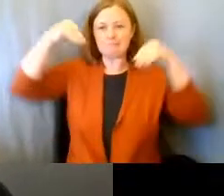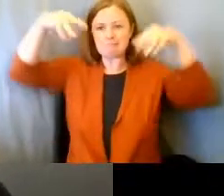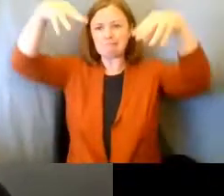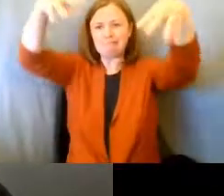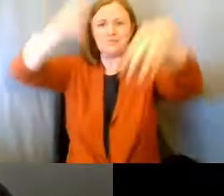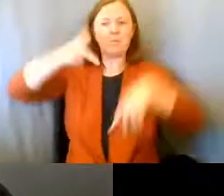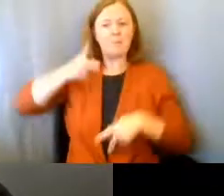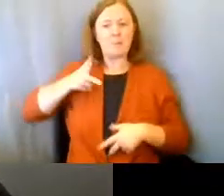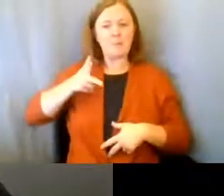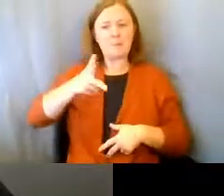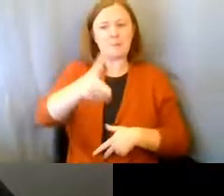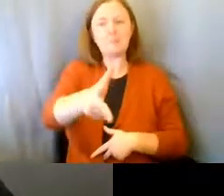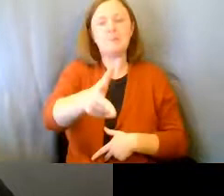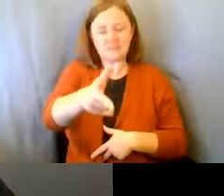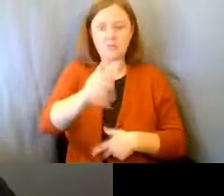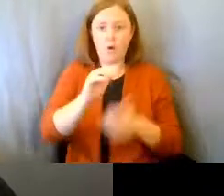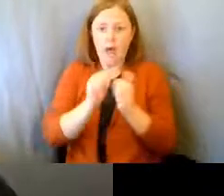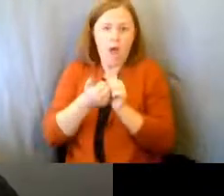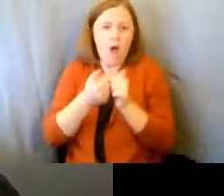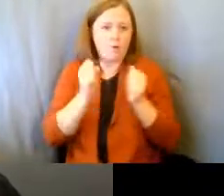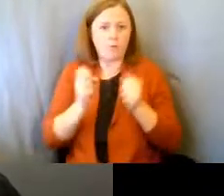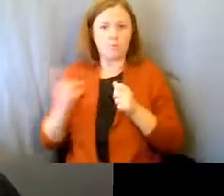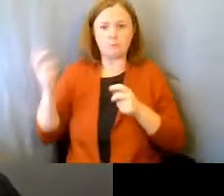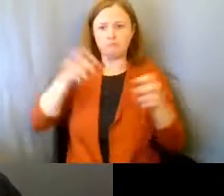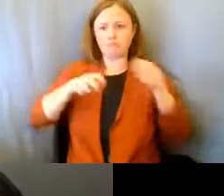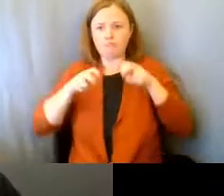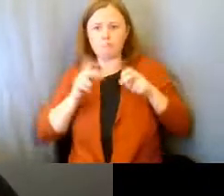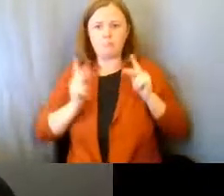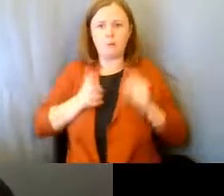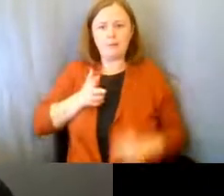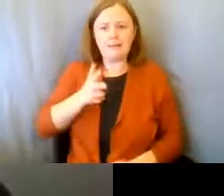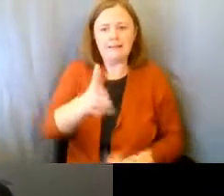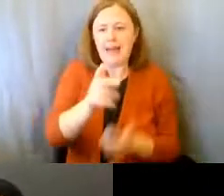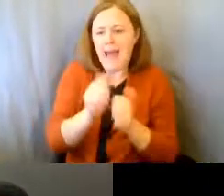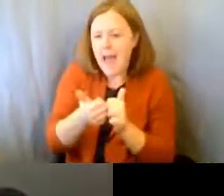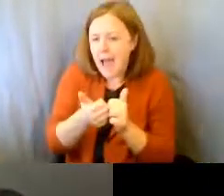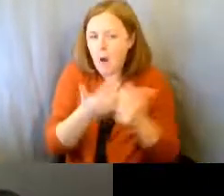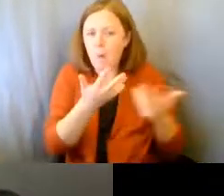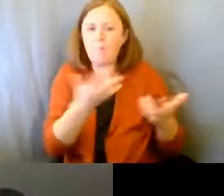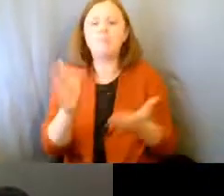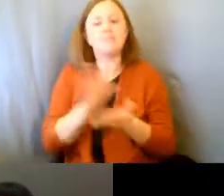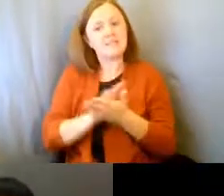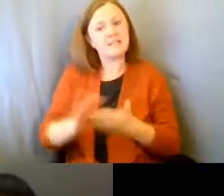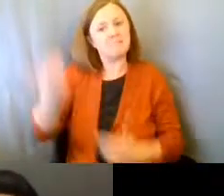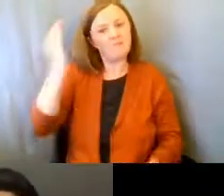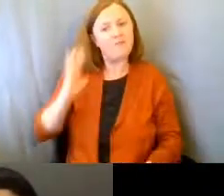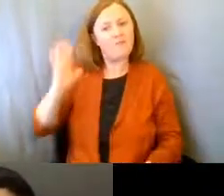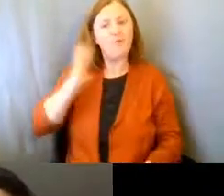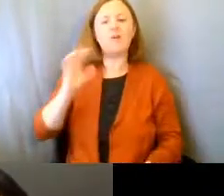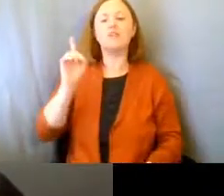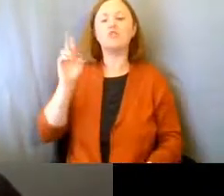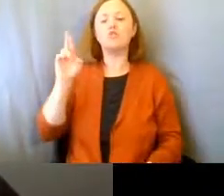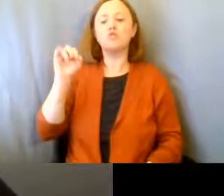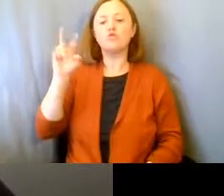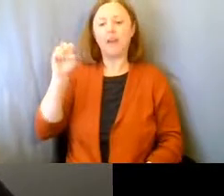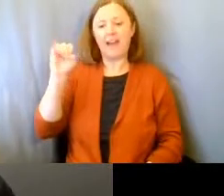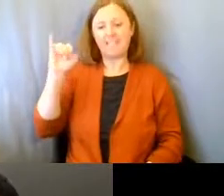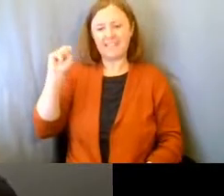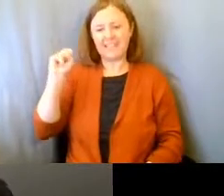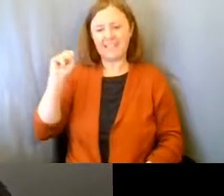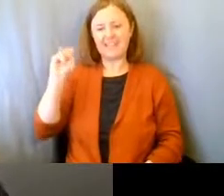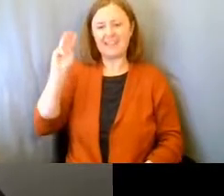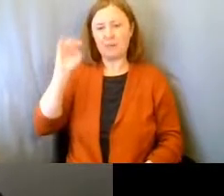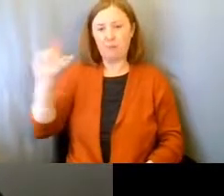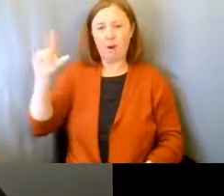So, how do we do the raceway lights and what can we do? It was nice when they were doing the drive-in at the mall, right?